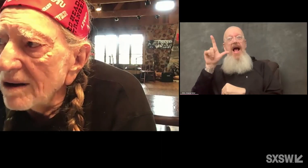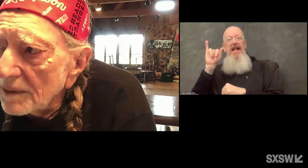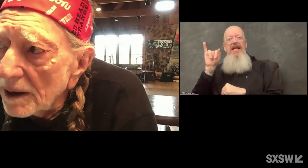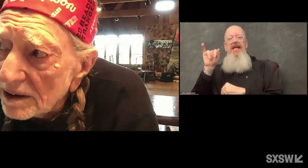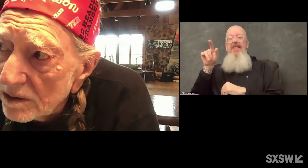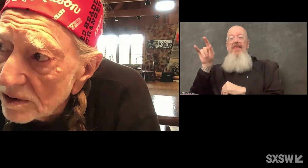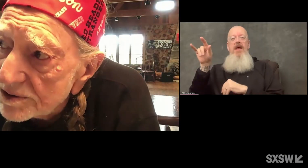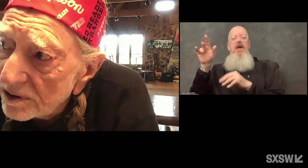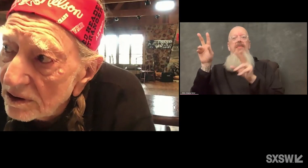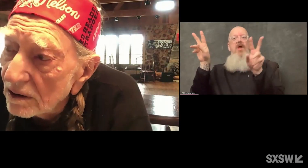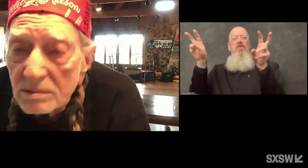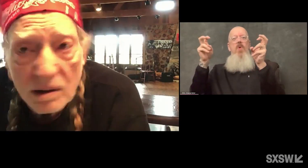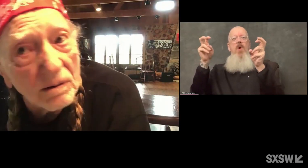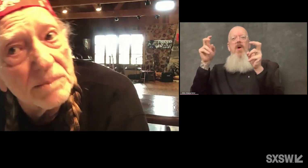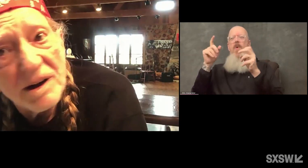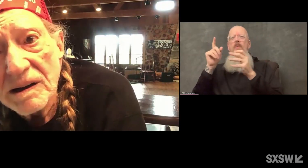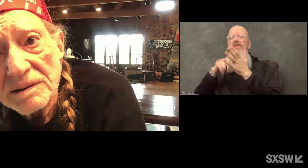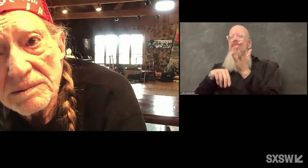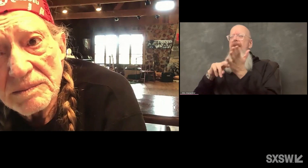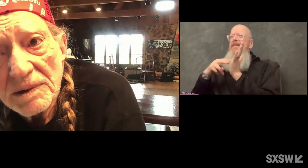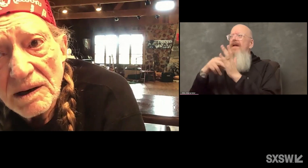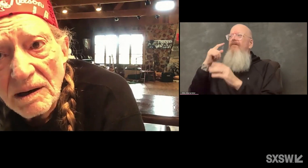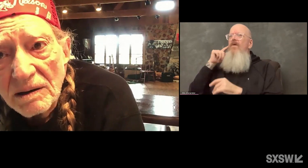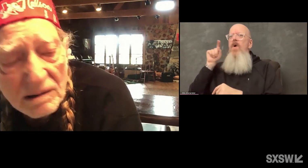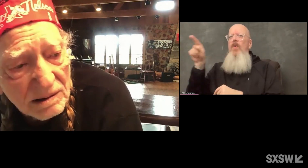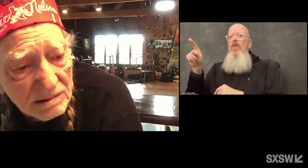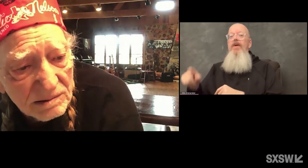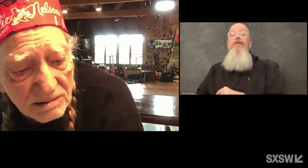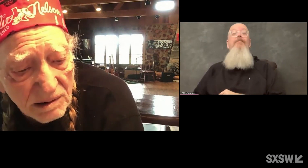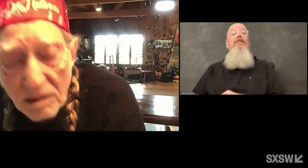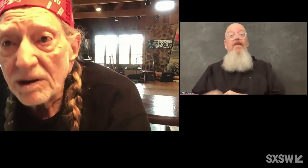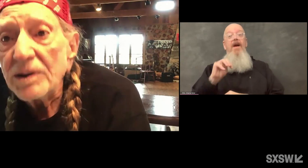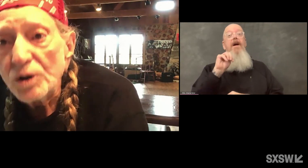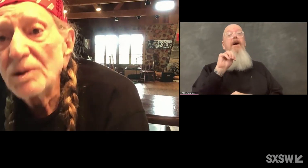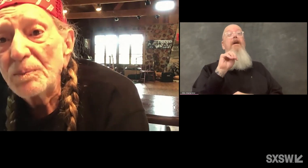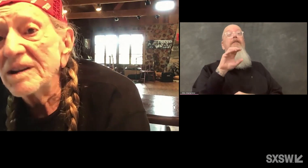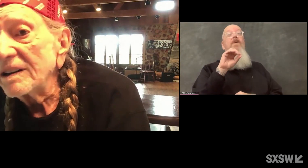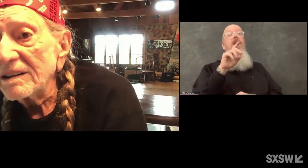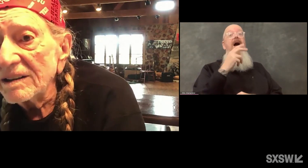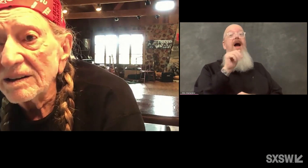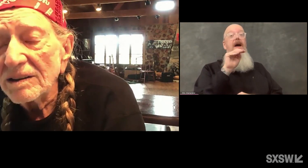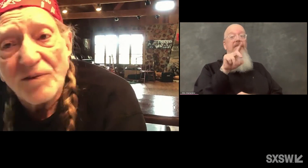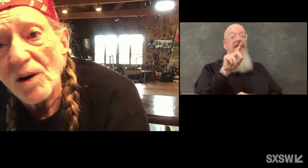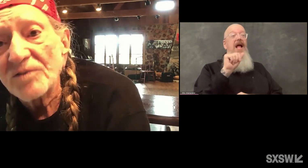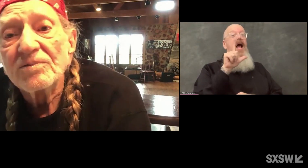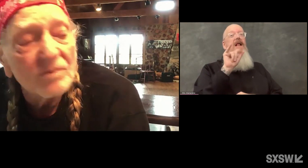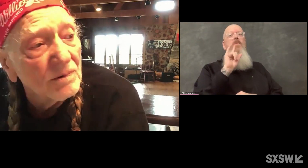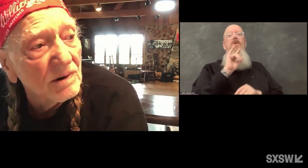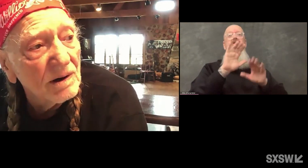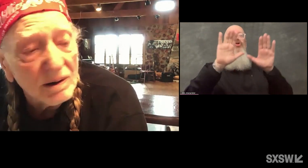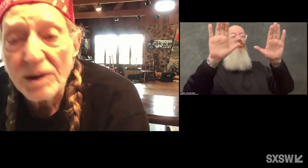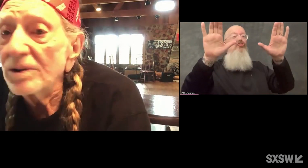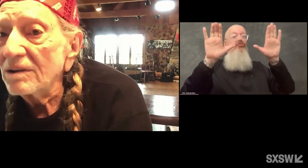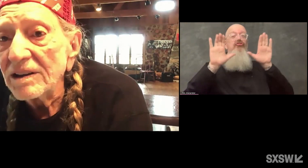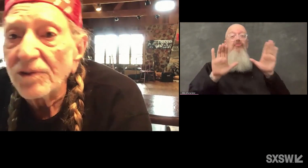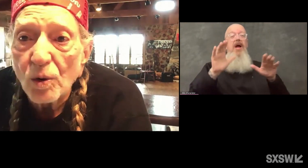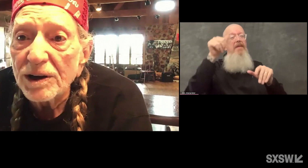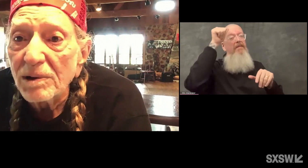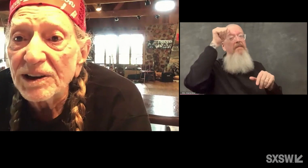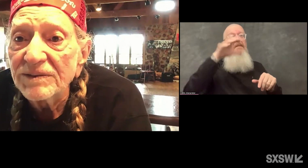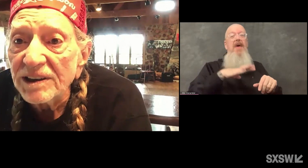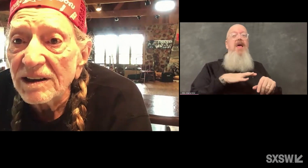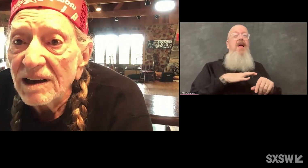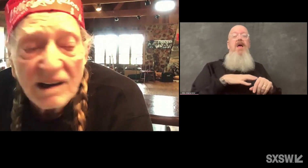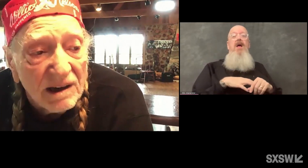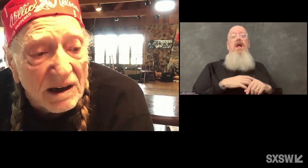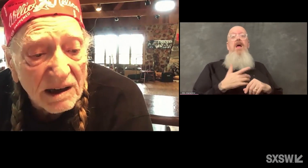Well, Muhammad Ali was a great man, a great human being and thought literally for